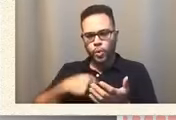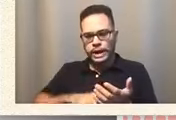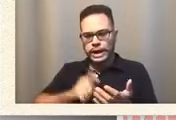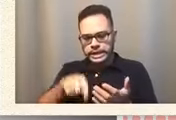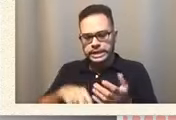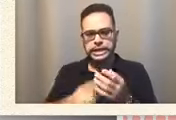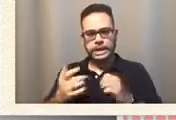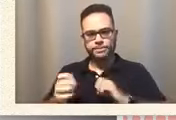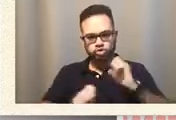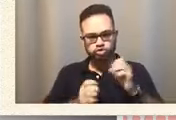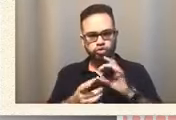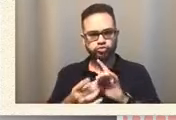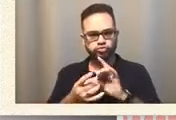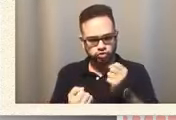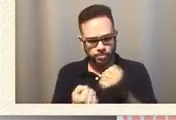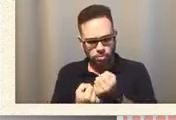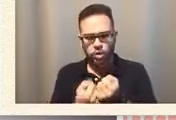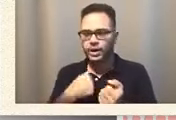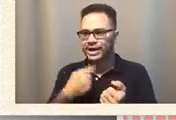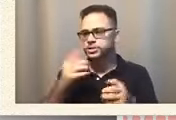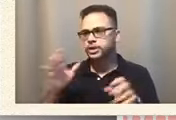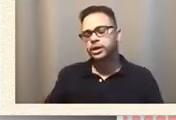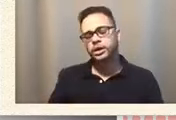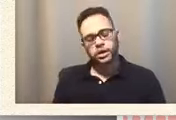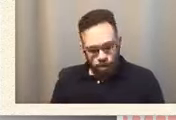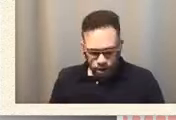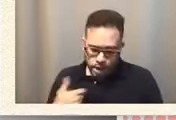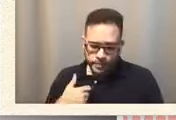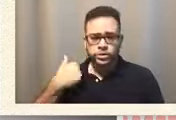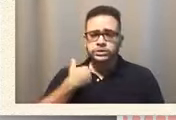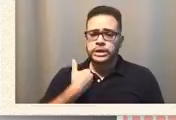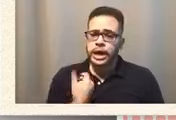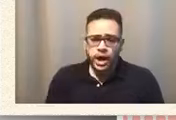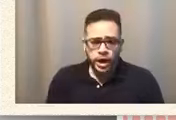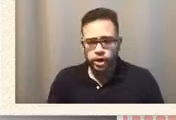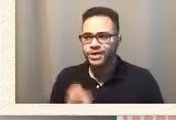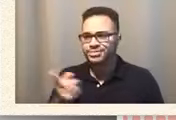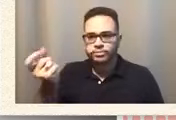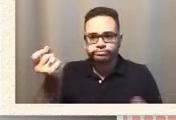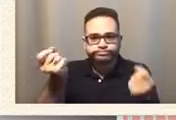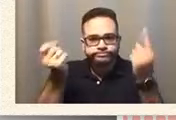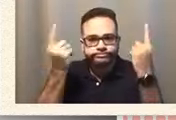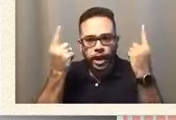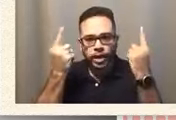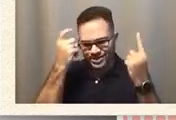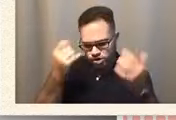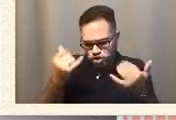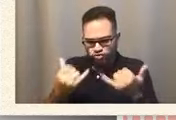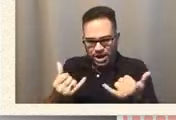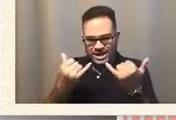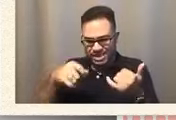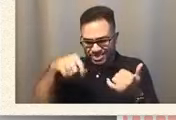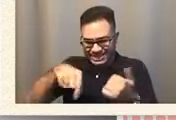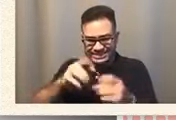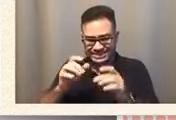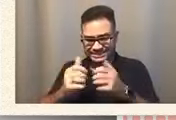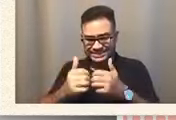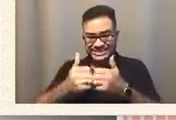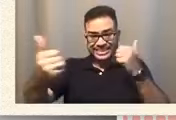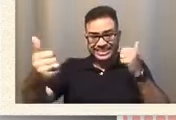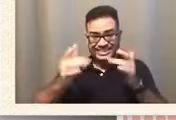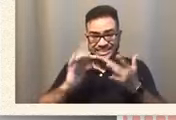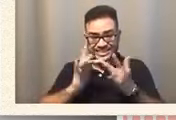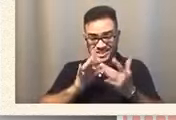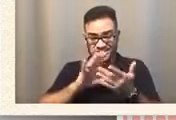say, oh my God, I'm so tired that they get that I'm tired because right now during distance learning, I am the